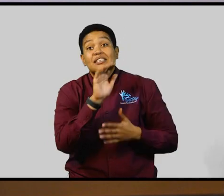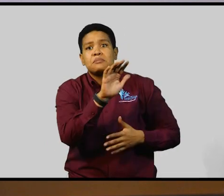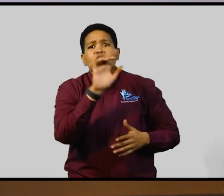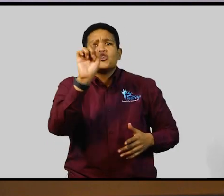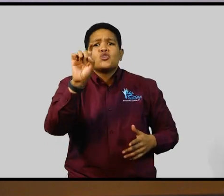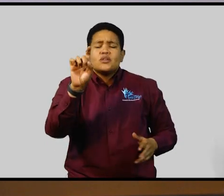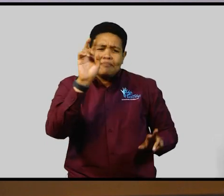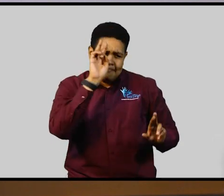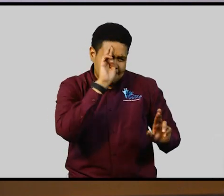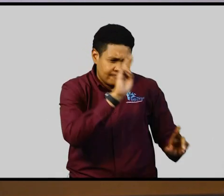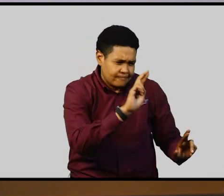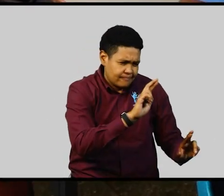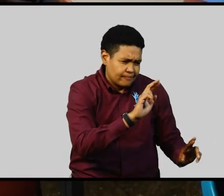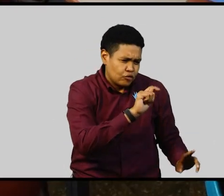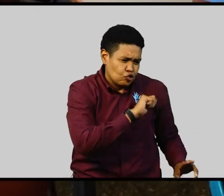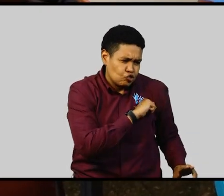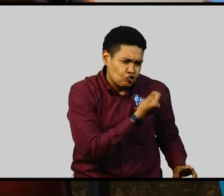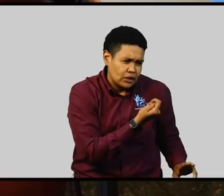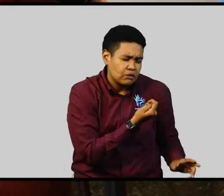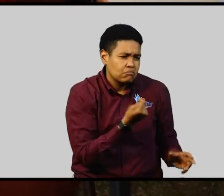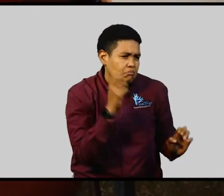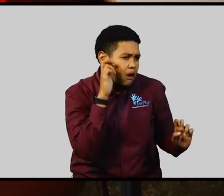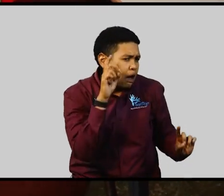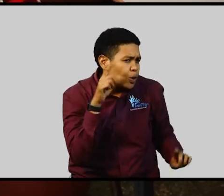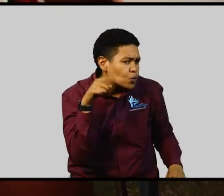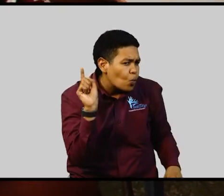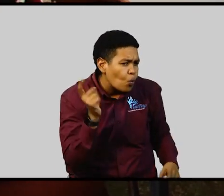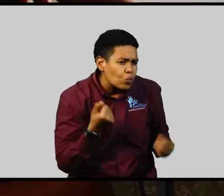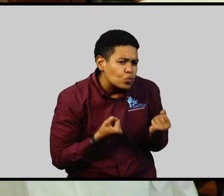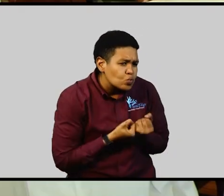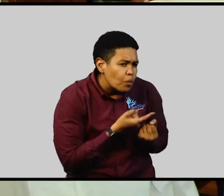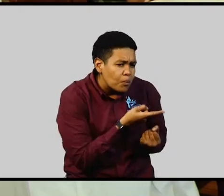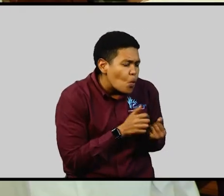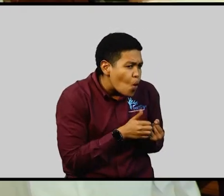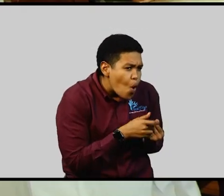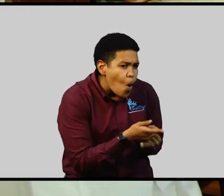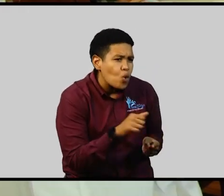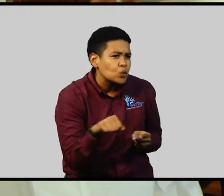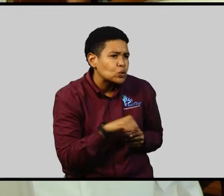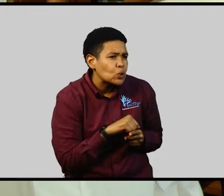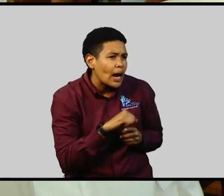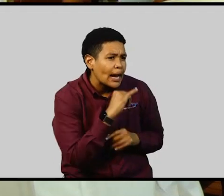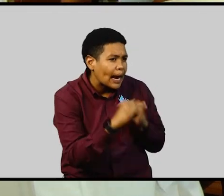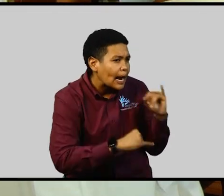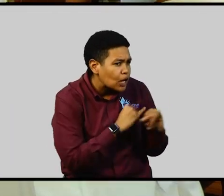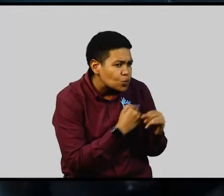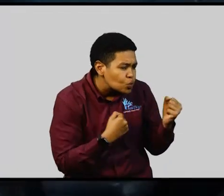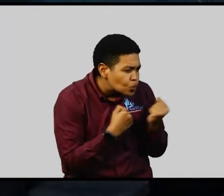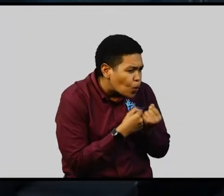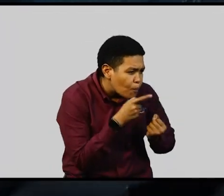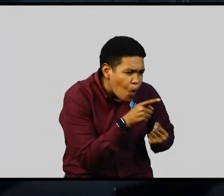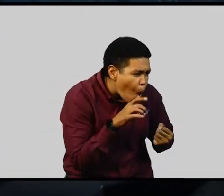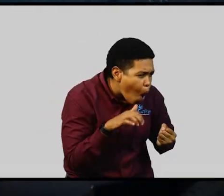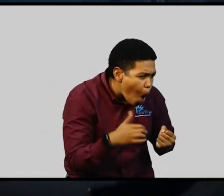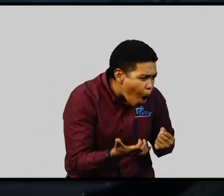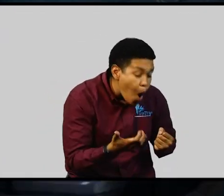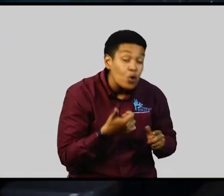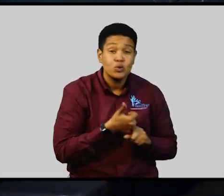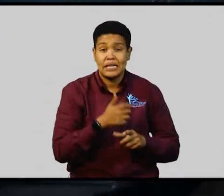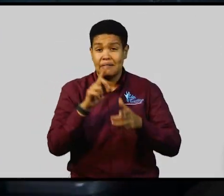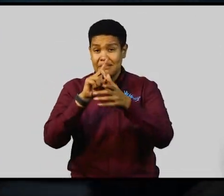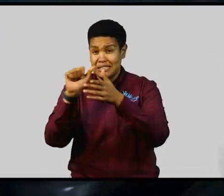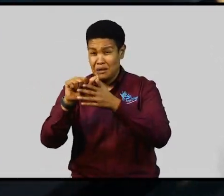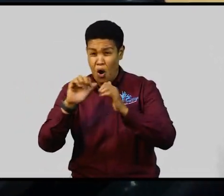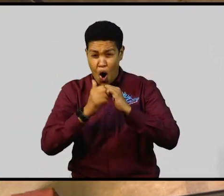disabilities are to be treated in educational institutions and training institutions, how persons with disabilities